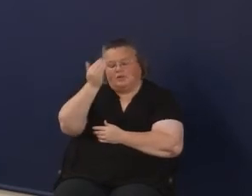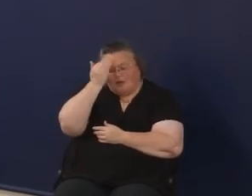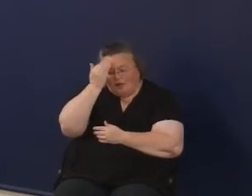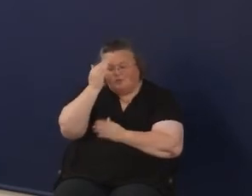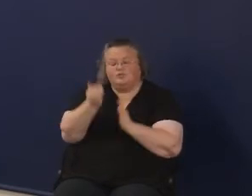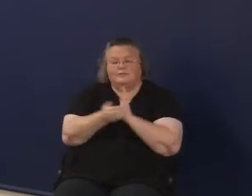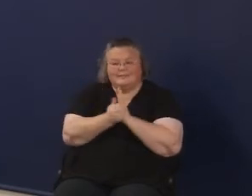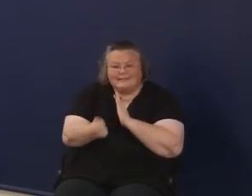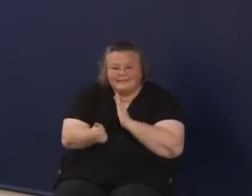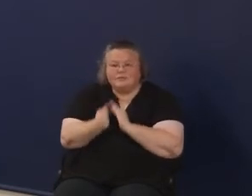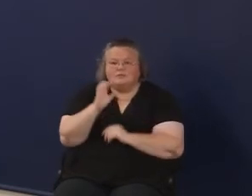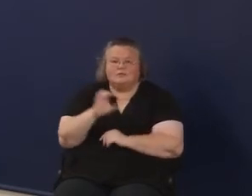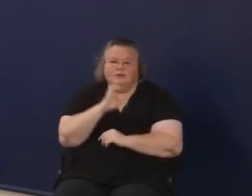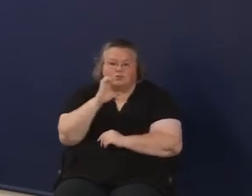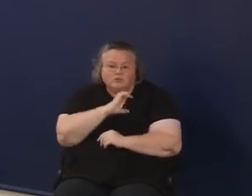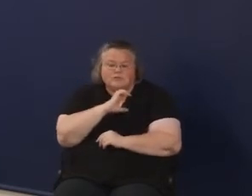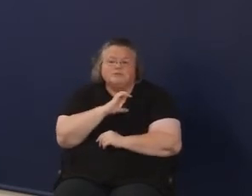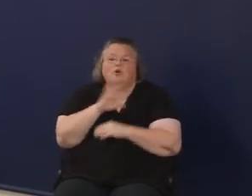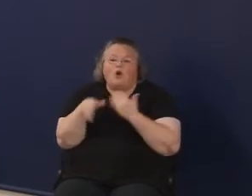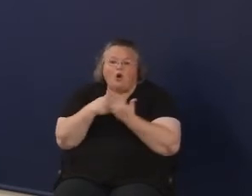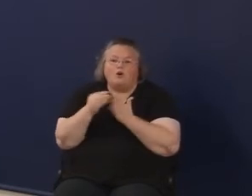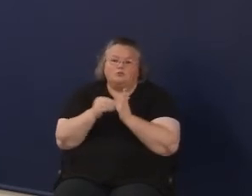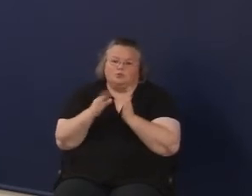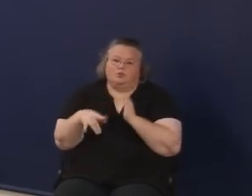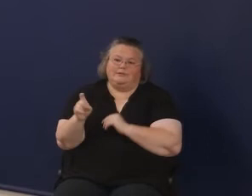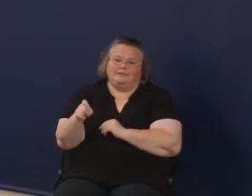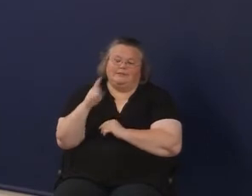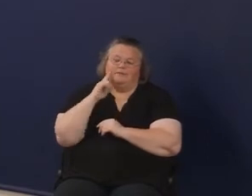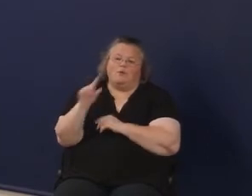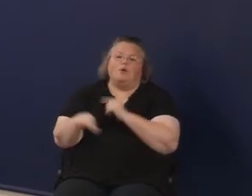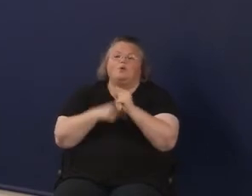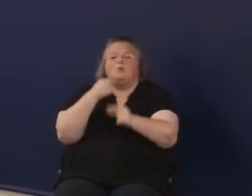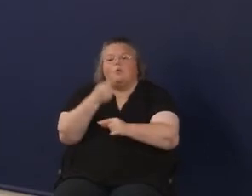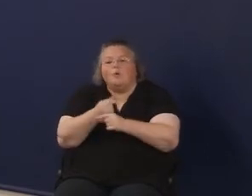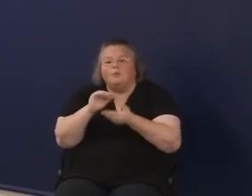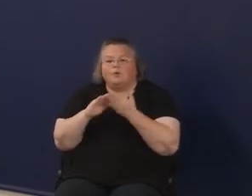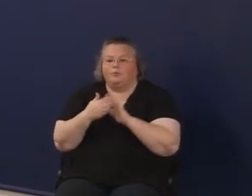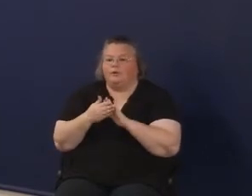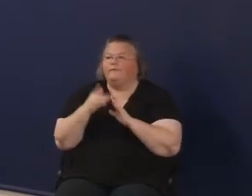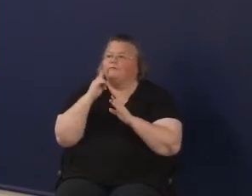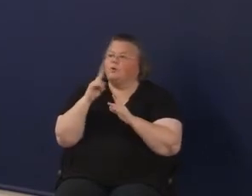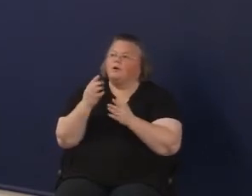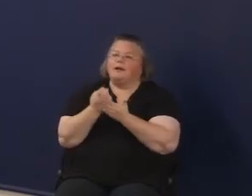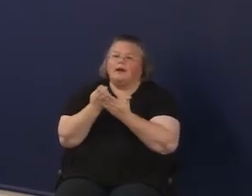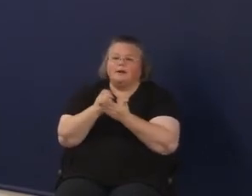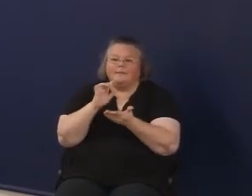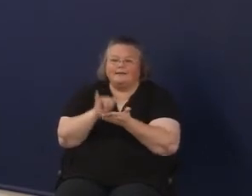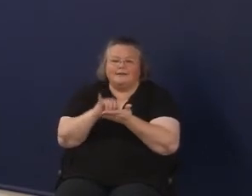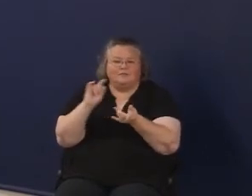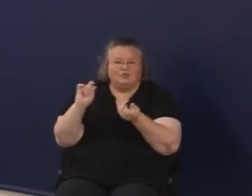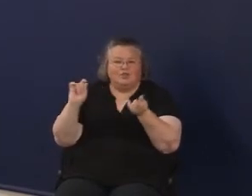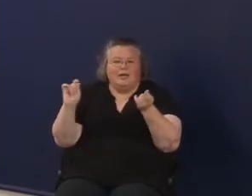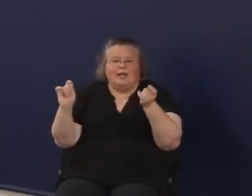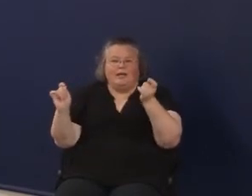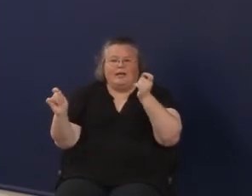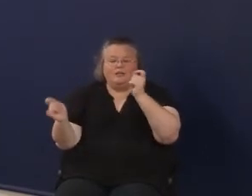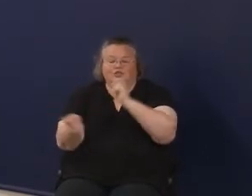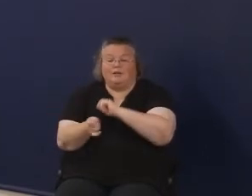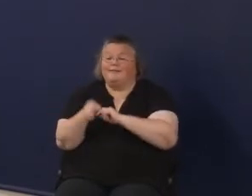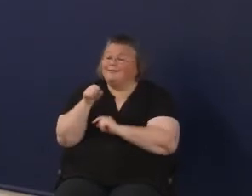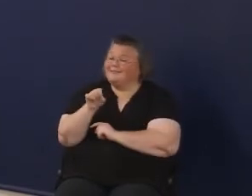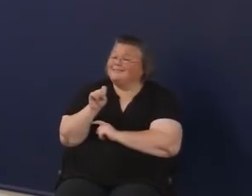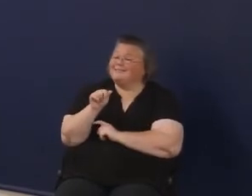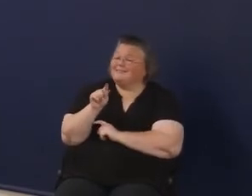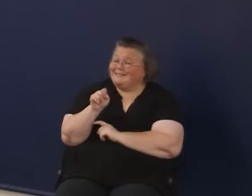that all Kentucky students need in a global community and an ever-changing economy. This is a statewide